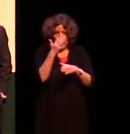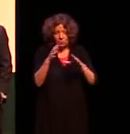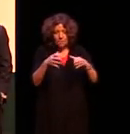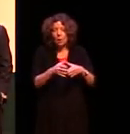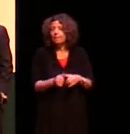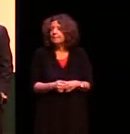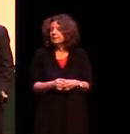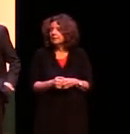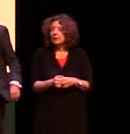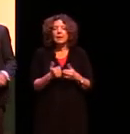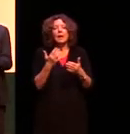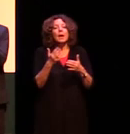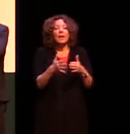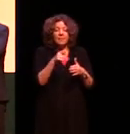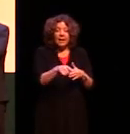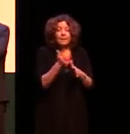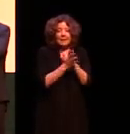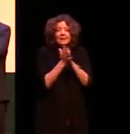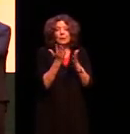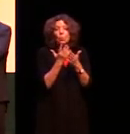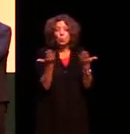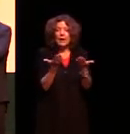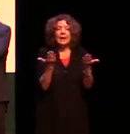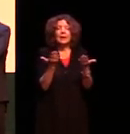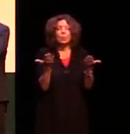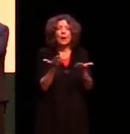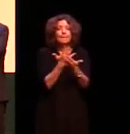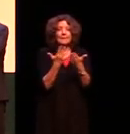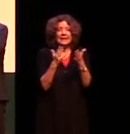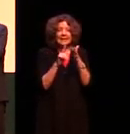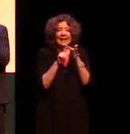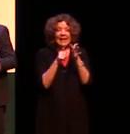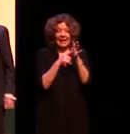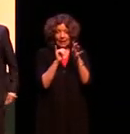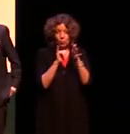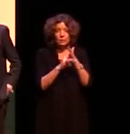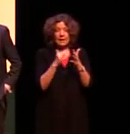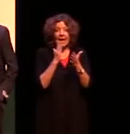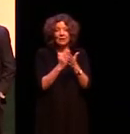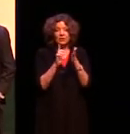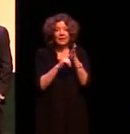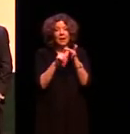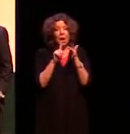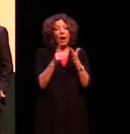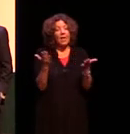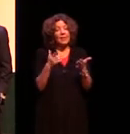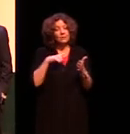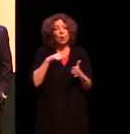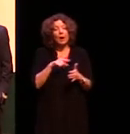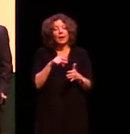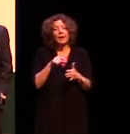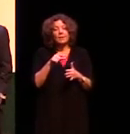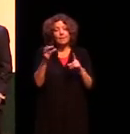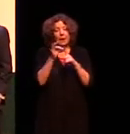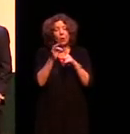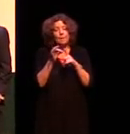where many eels lie and that's why the parramatta side is called parramatta eels because where many eels